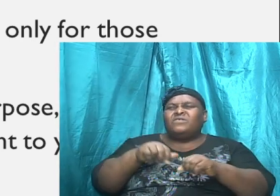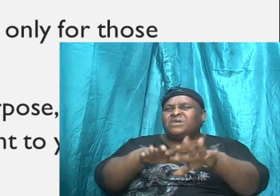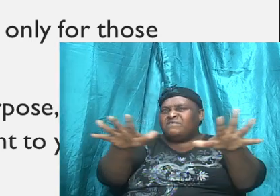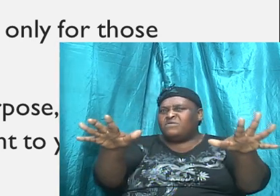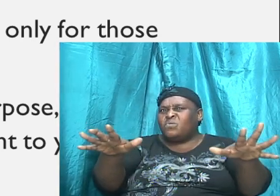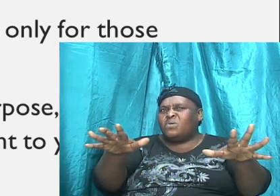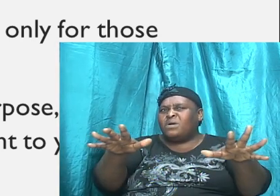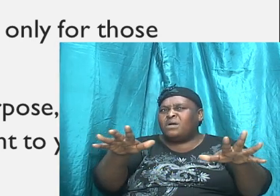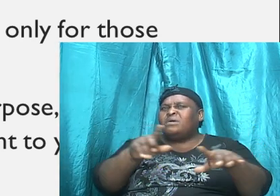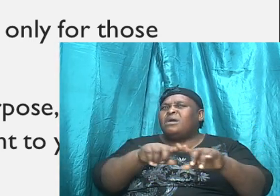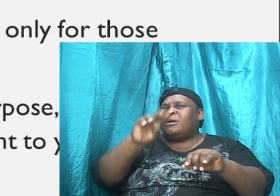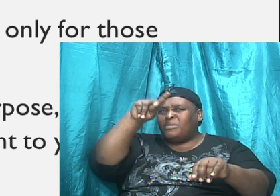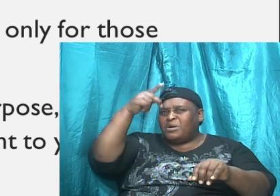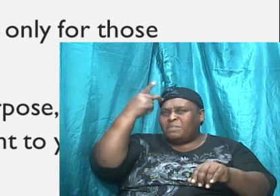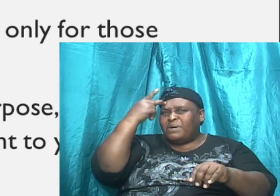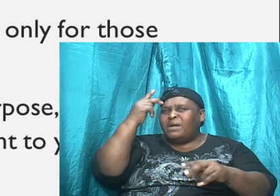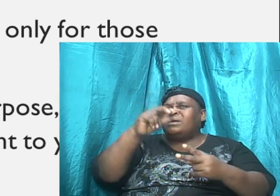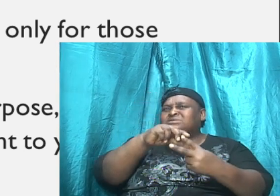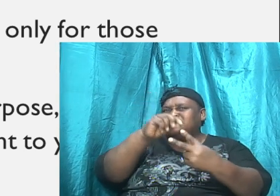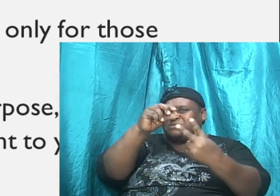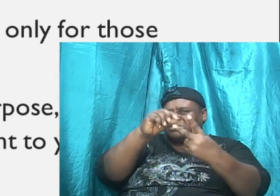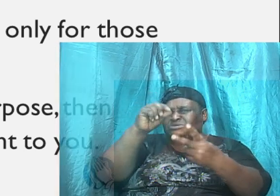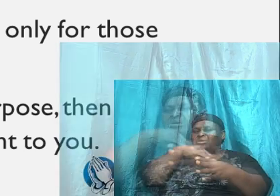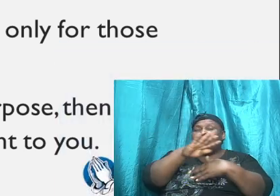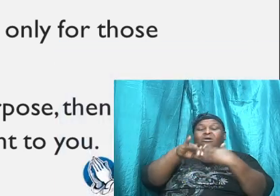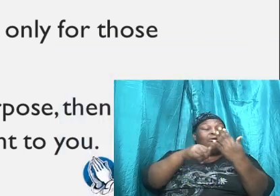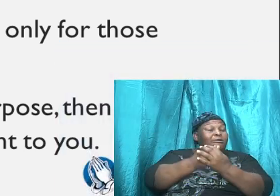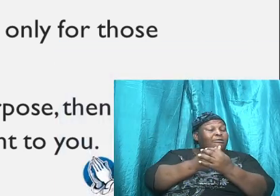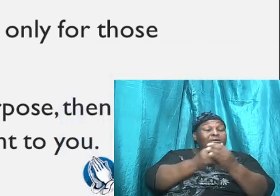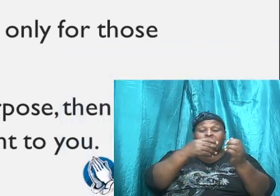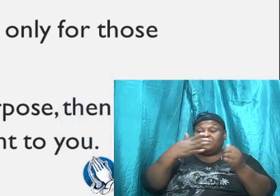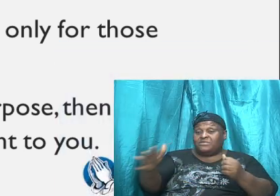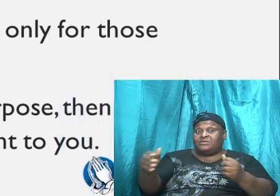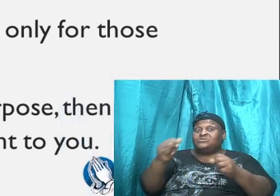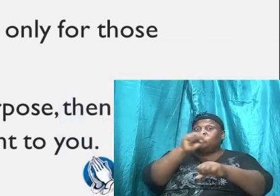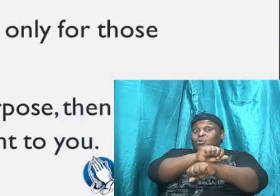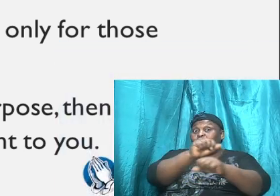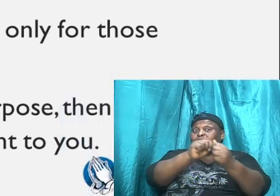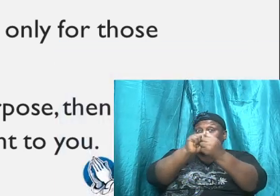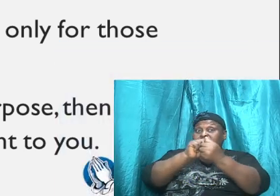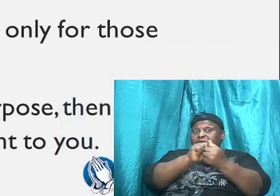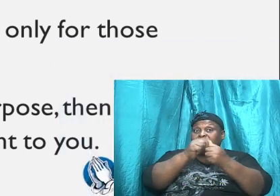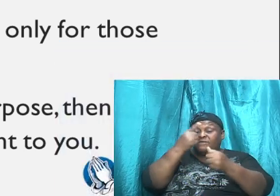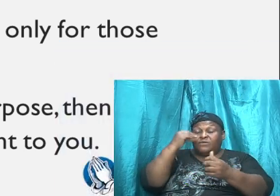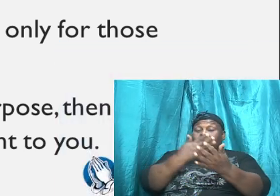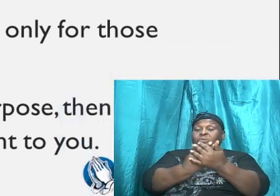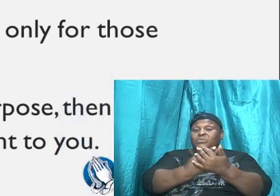he is specific. He's saying all things work together for good